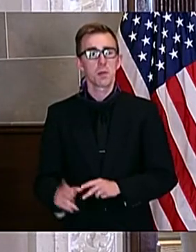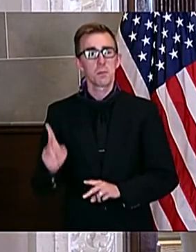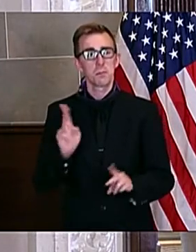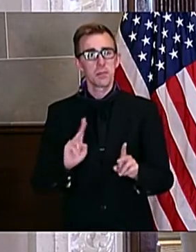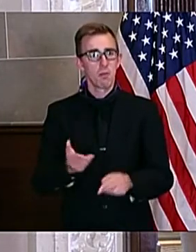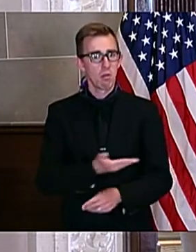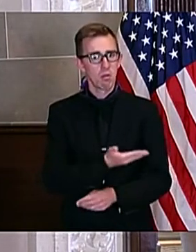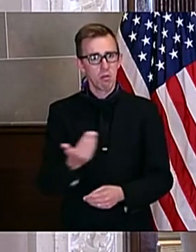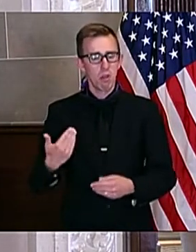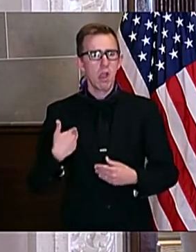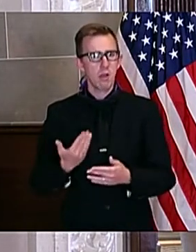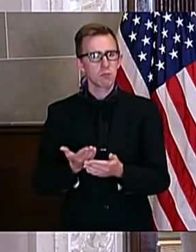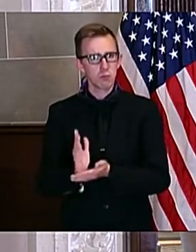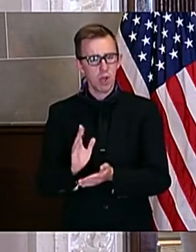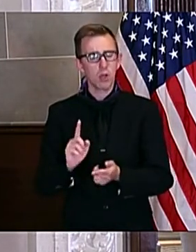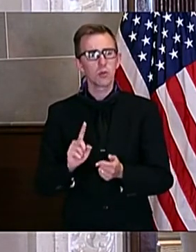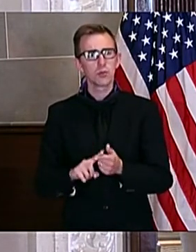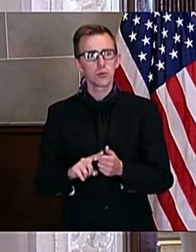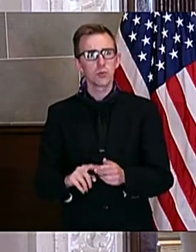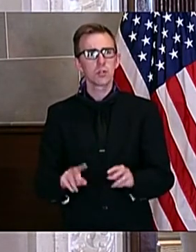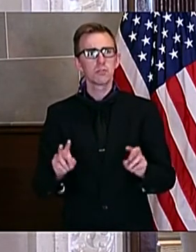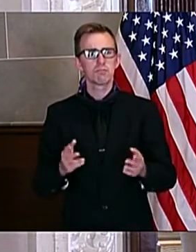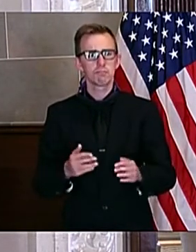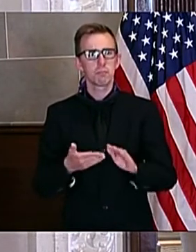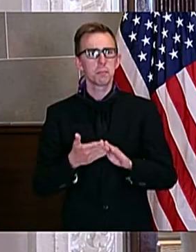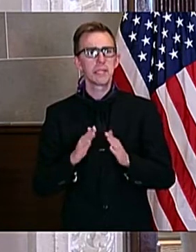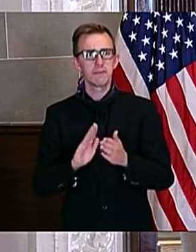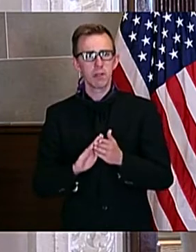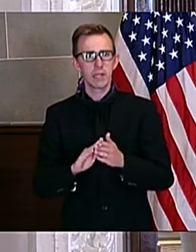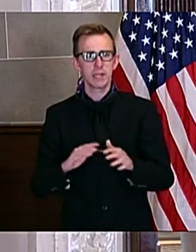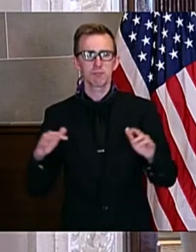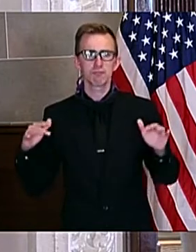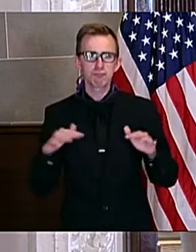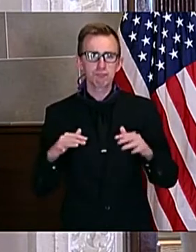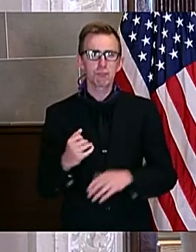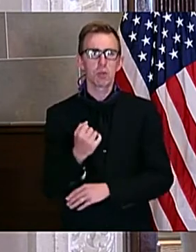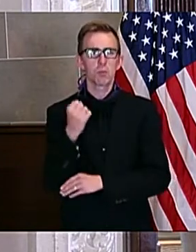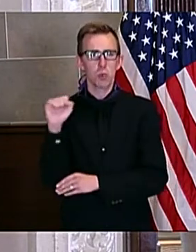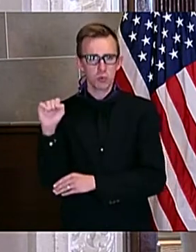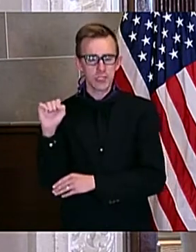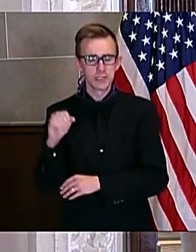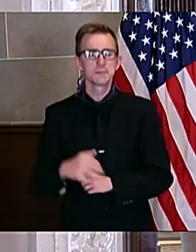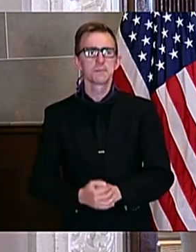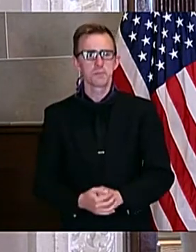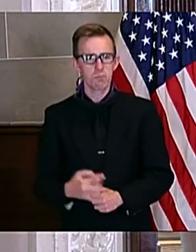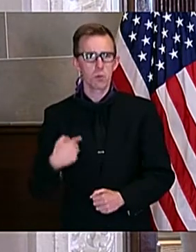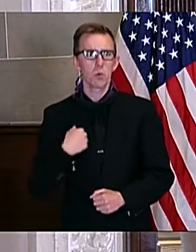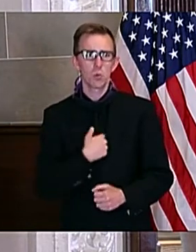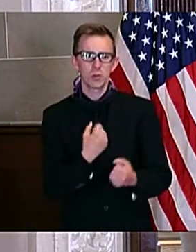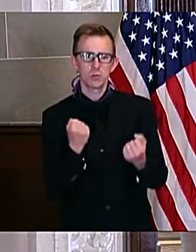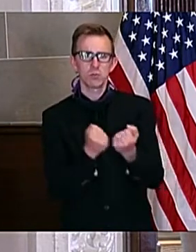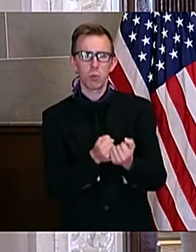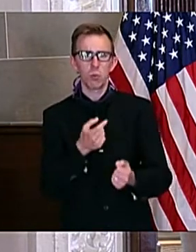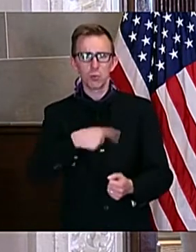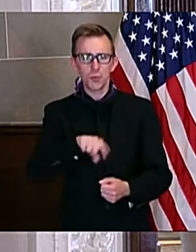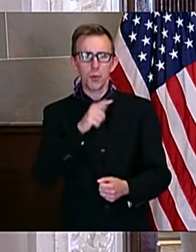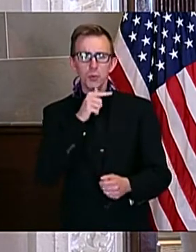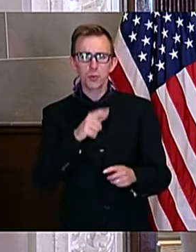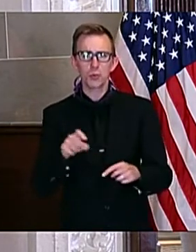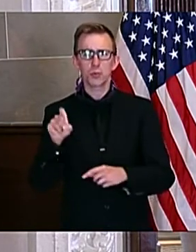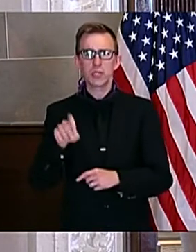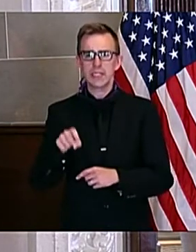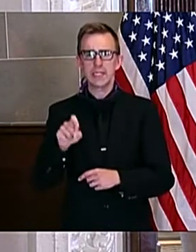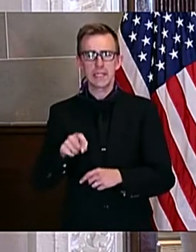every right to peacefully assemble and protest, and we support those who are calling for justice